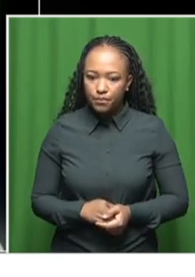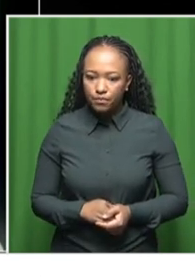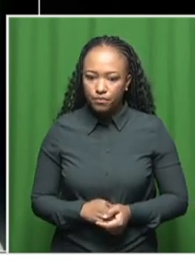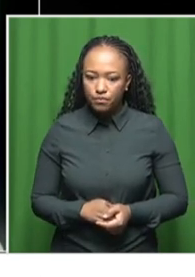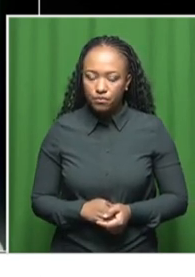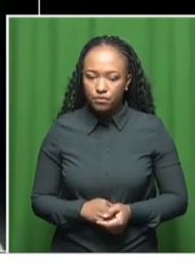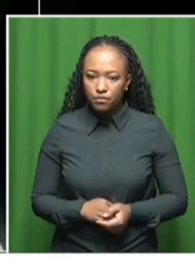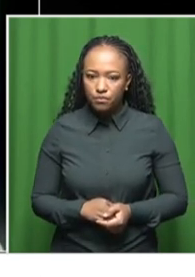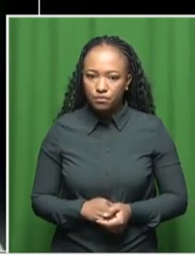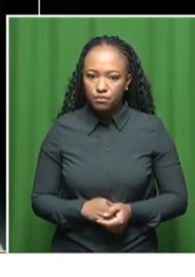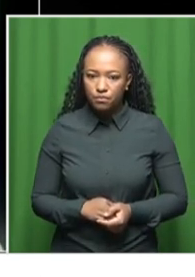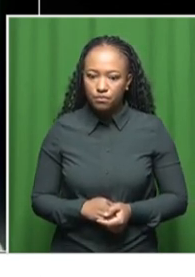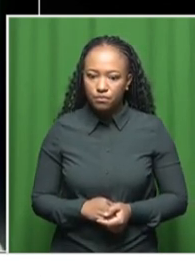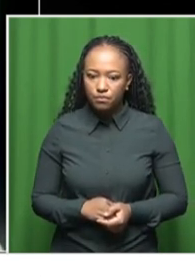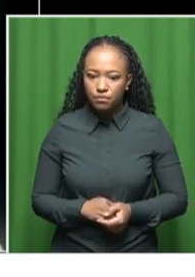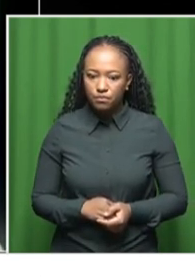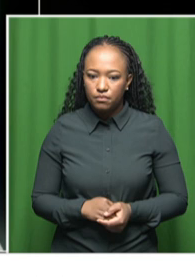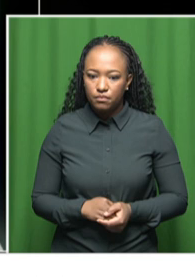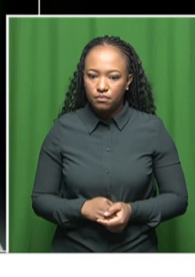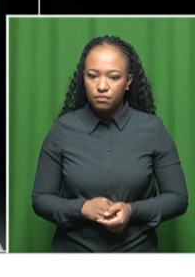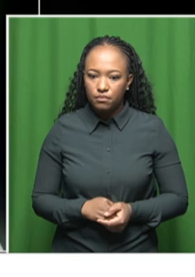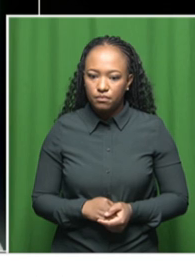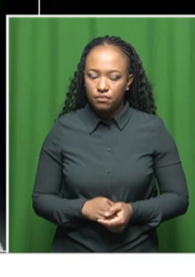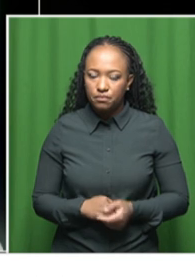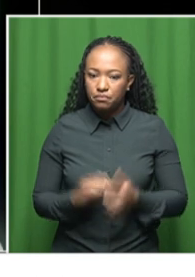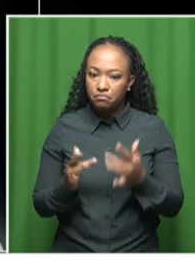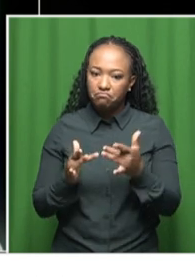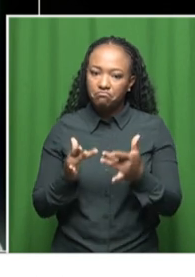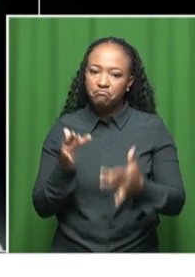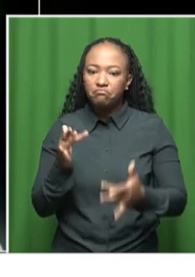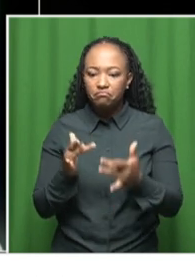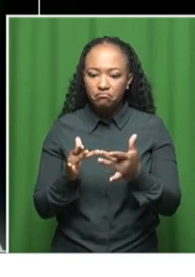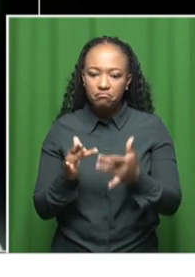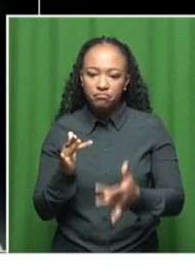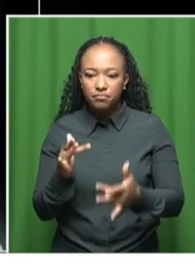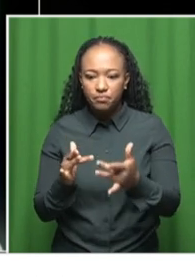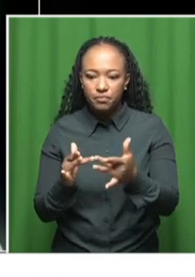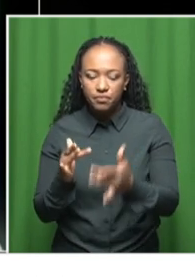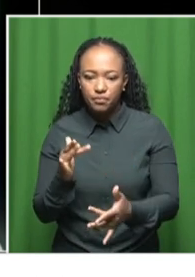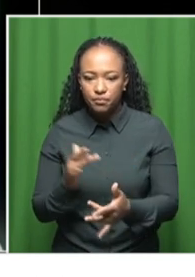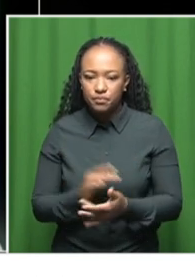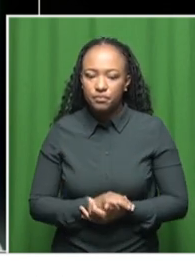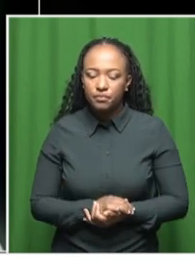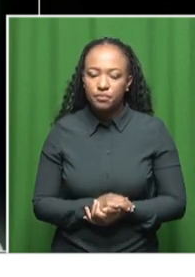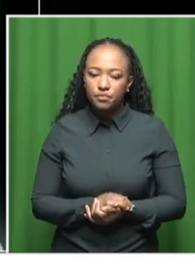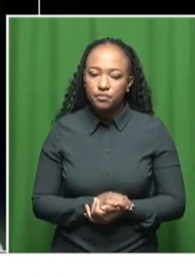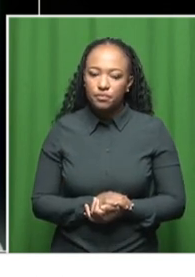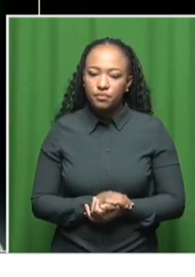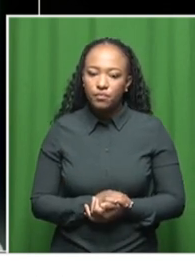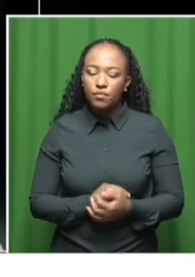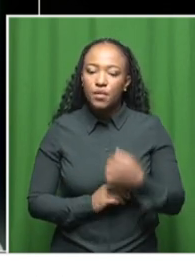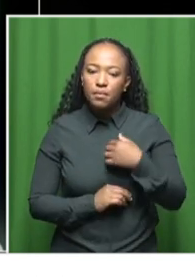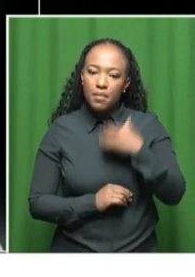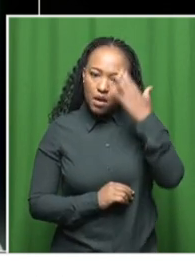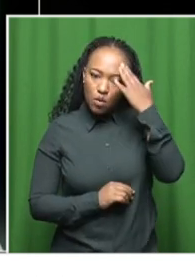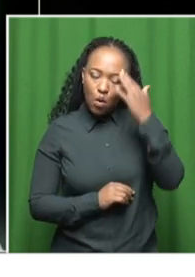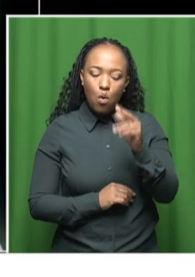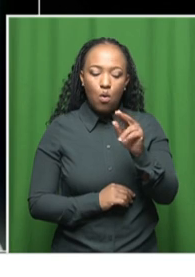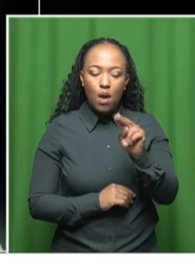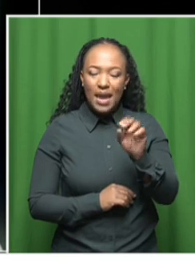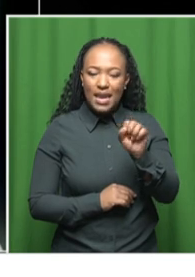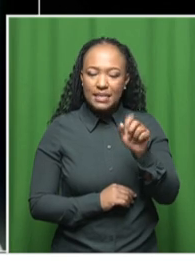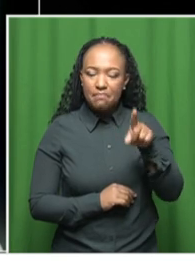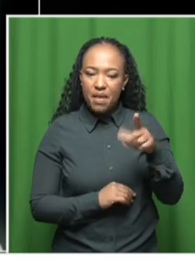I know the NSP has been put into place,